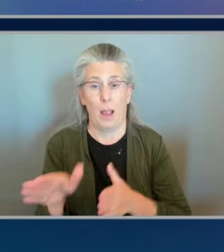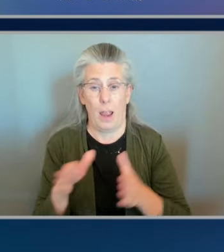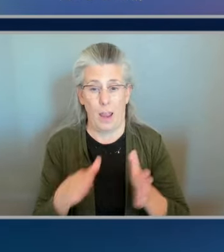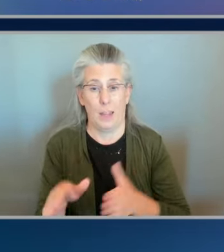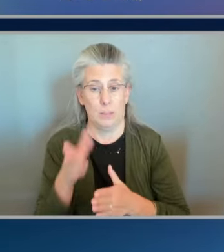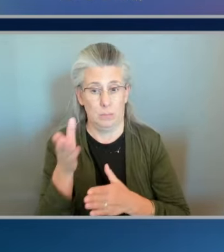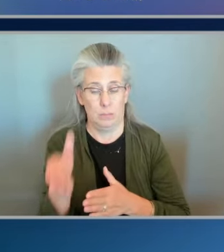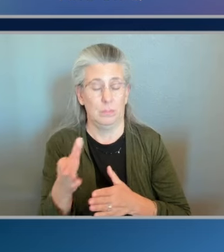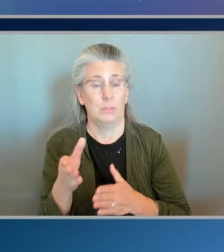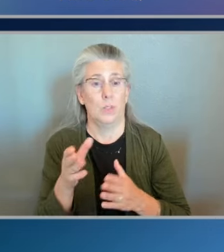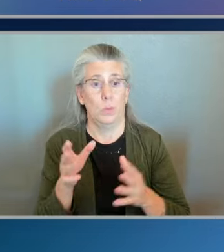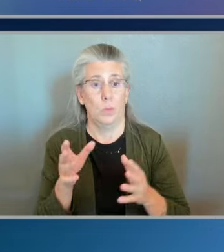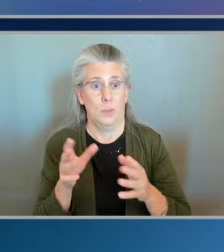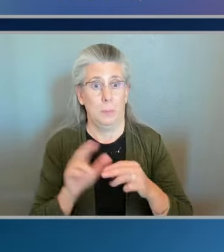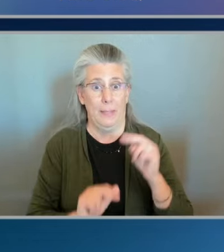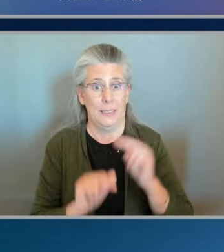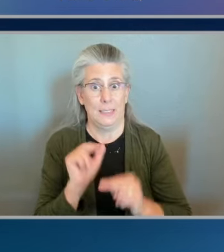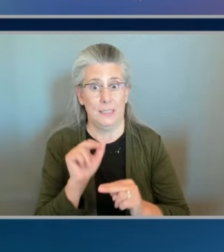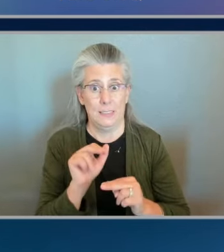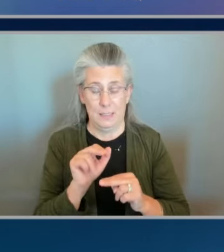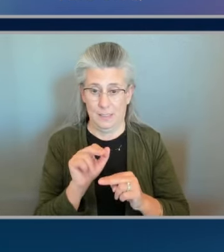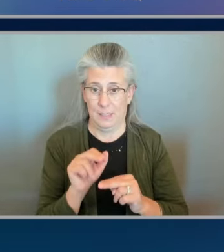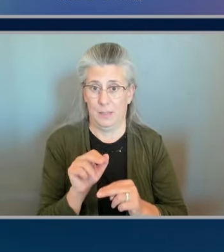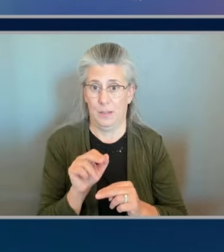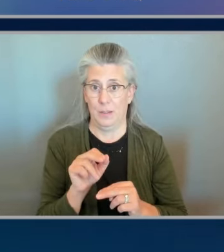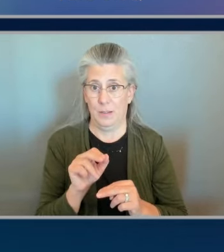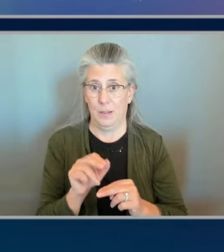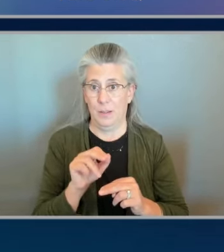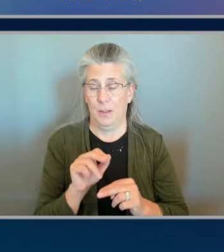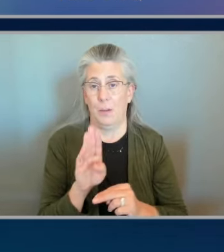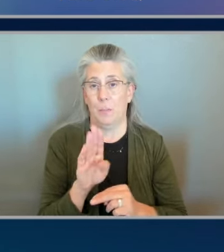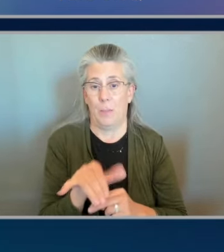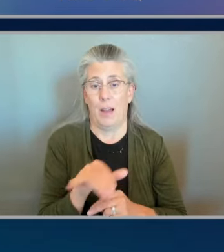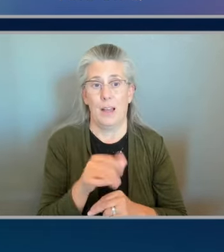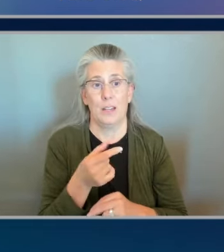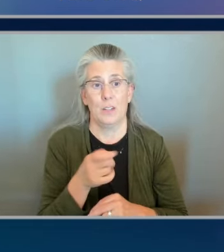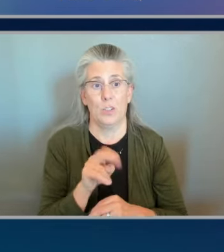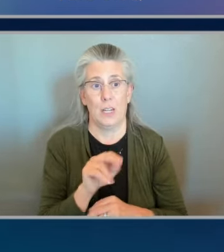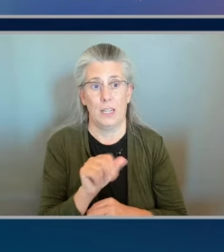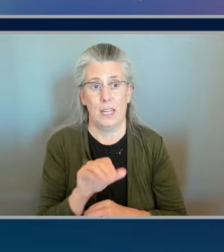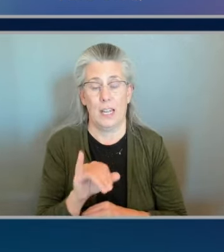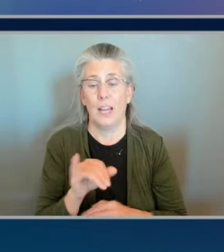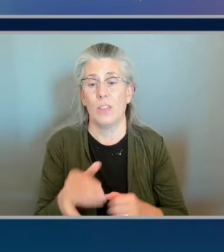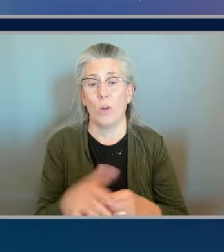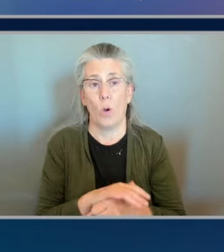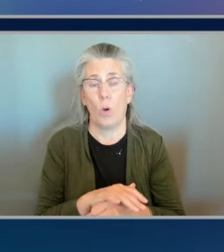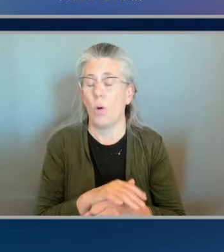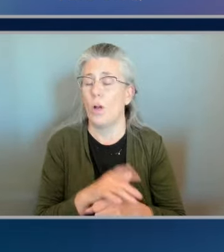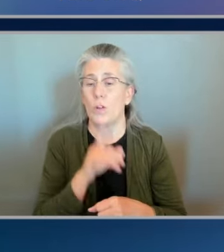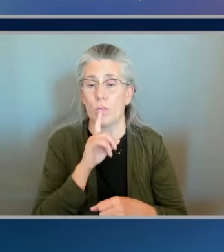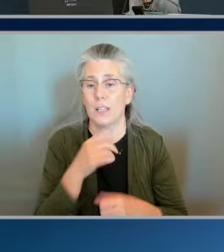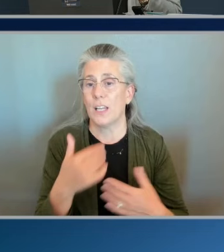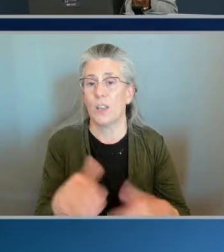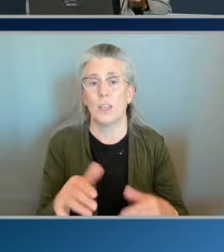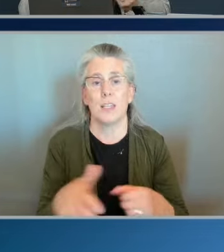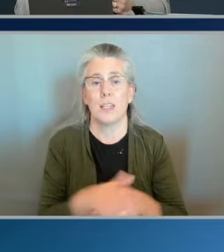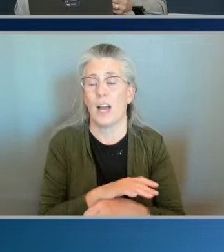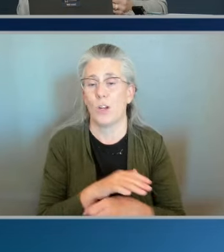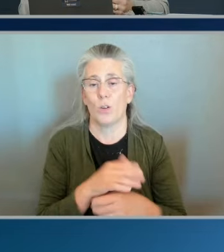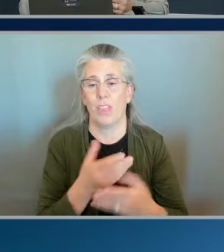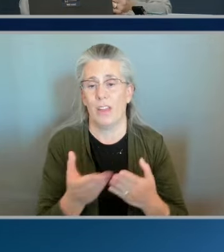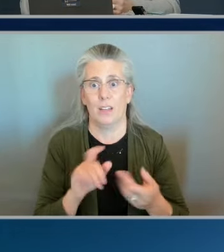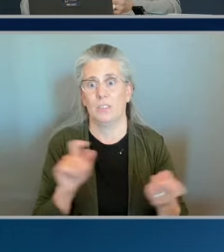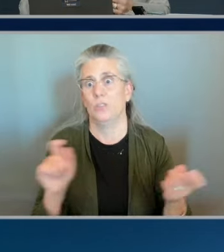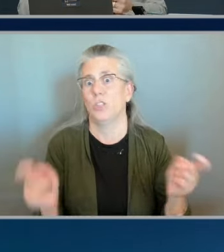very consistent build-out process the whole summit moved oh wow yeah incredible generative ai is amazing this is yeah wow really amazing